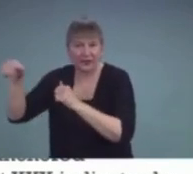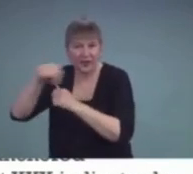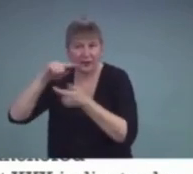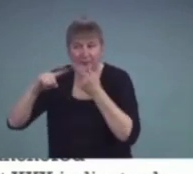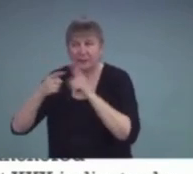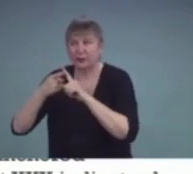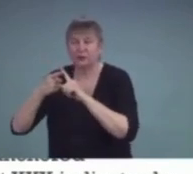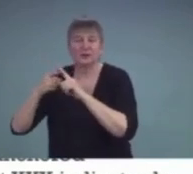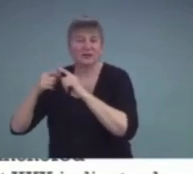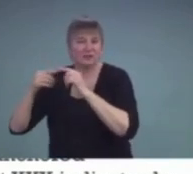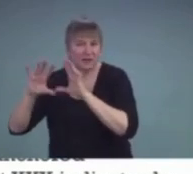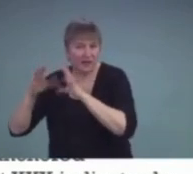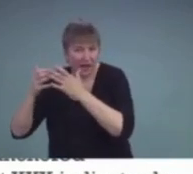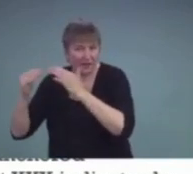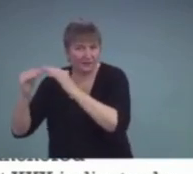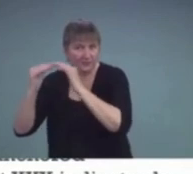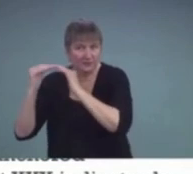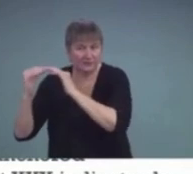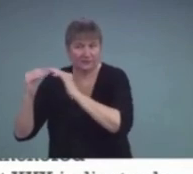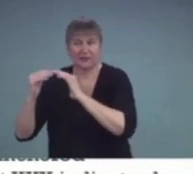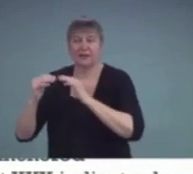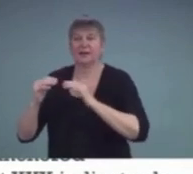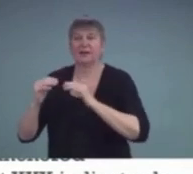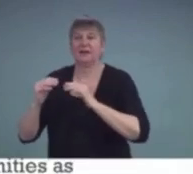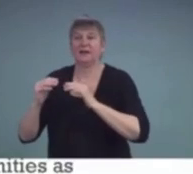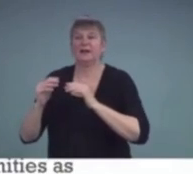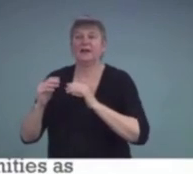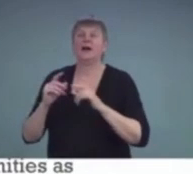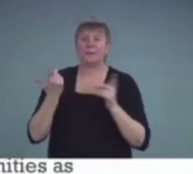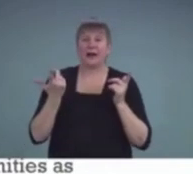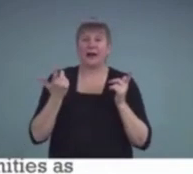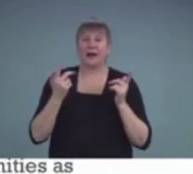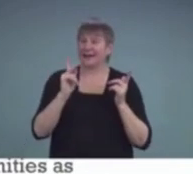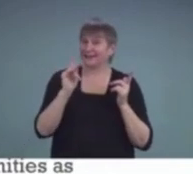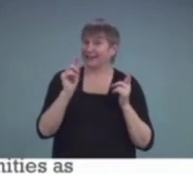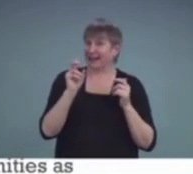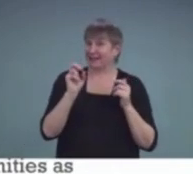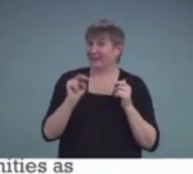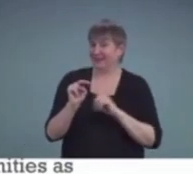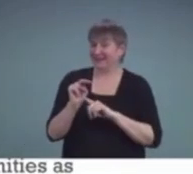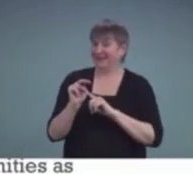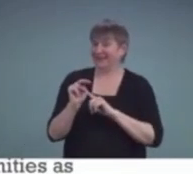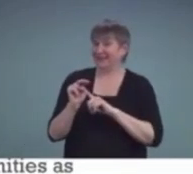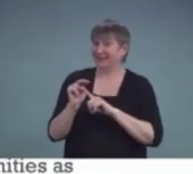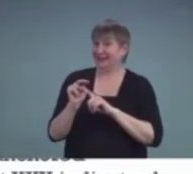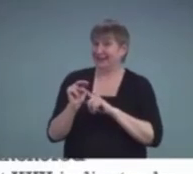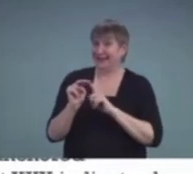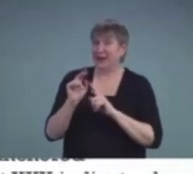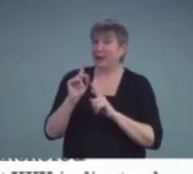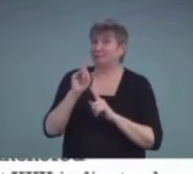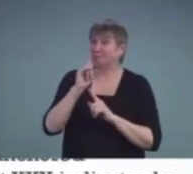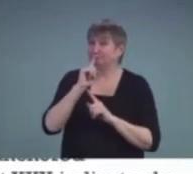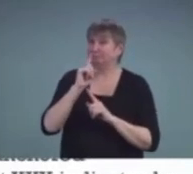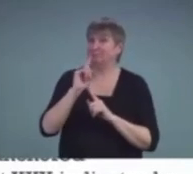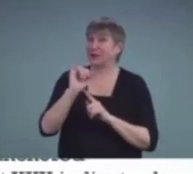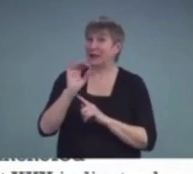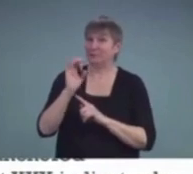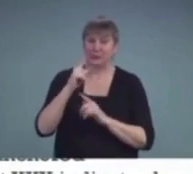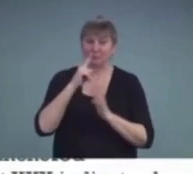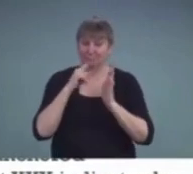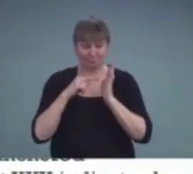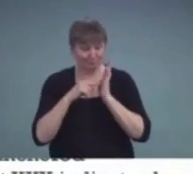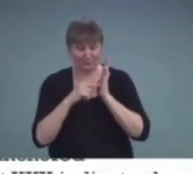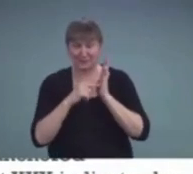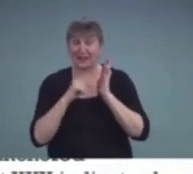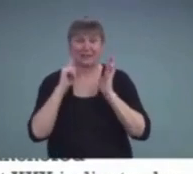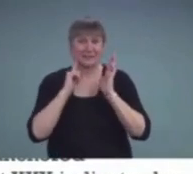and some other areas. But because he was not identified as deaf or hard of hearing on the IEP, he